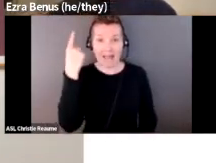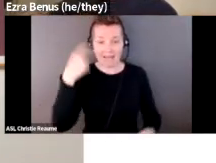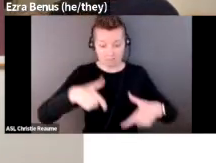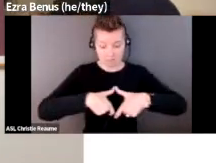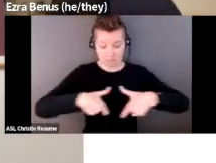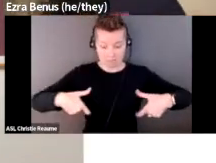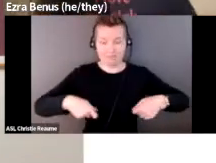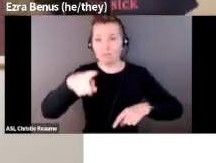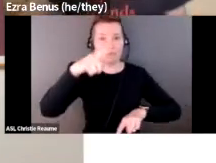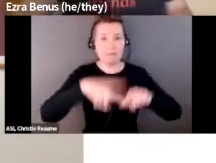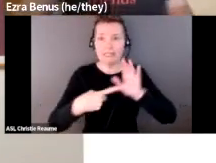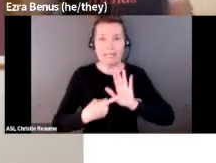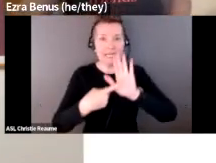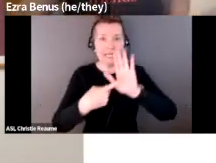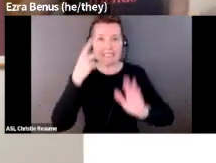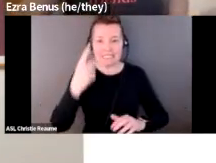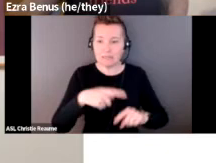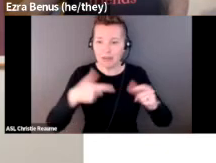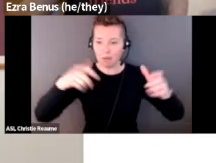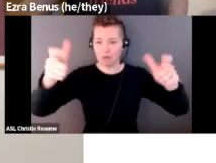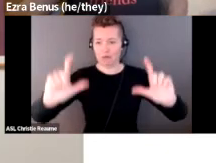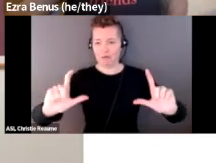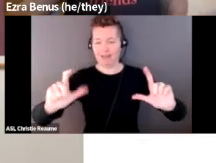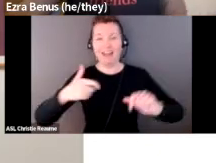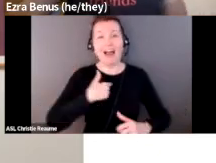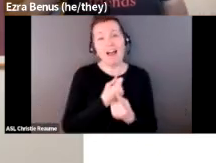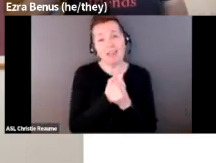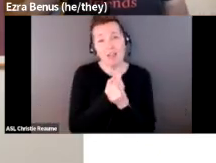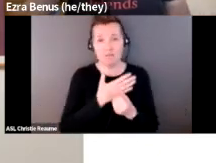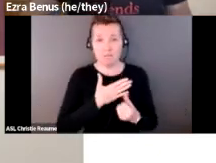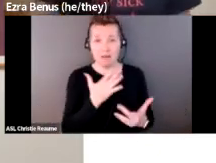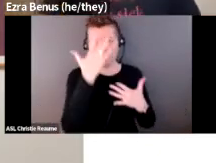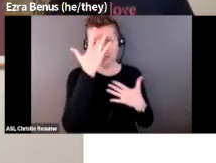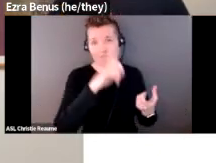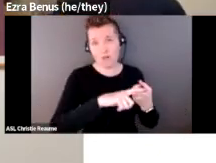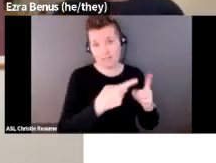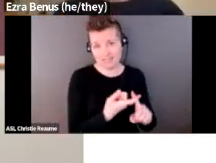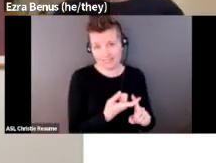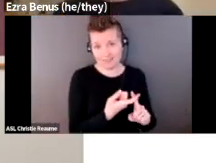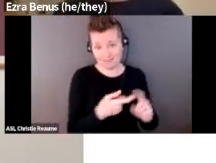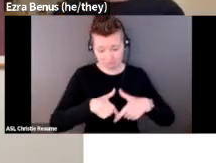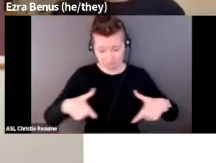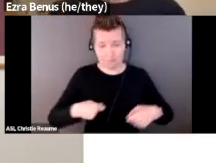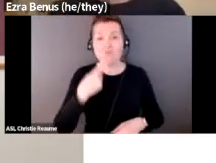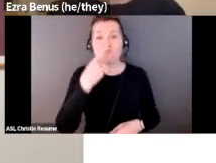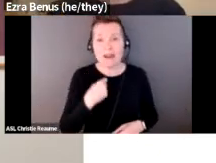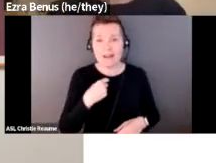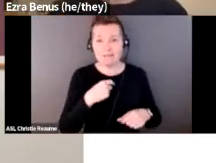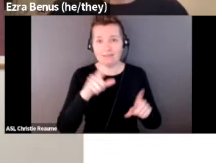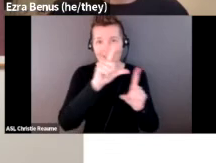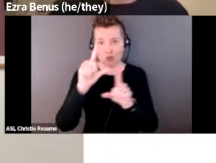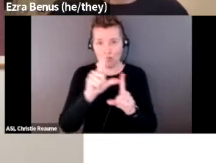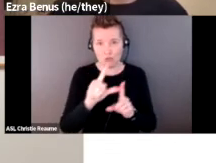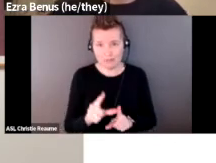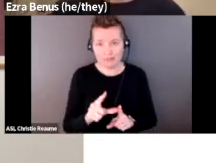but I'll put the screen down a little bit. And it says, I love my sick friends in red letters. It's a t-shirt by another